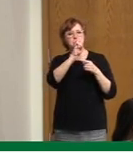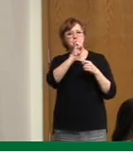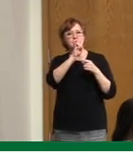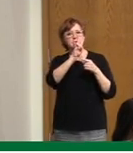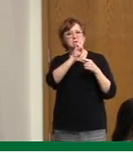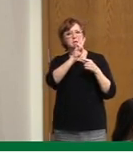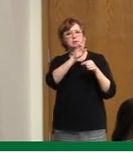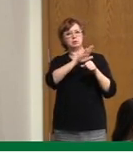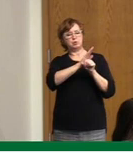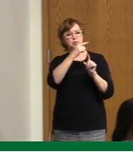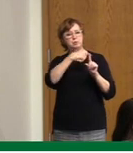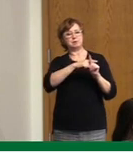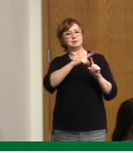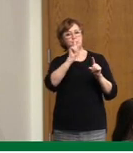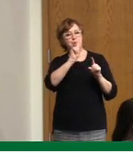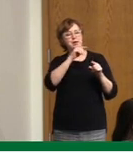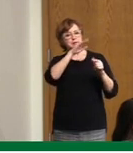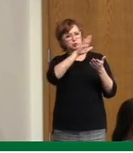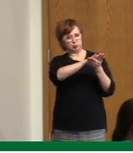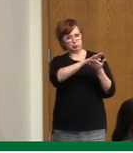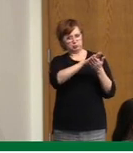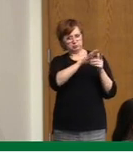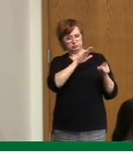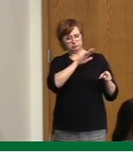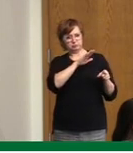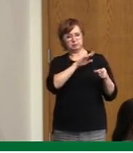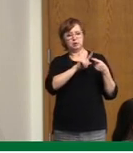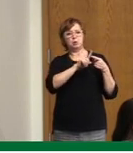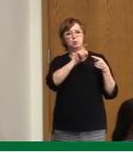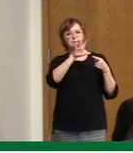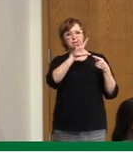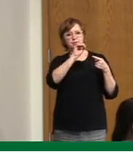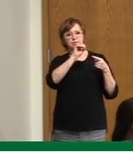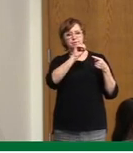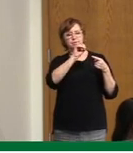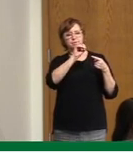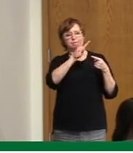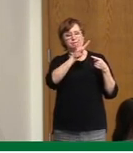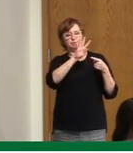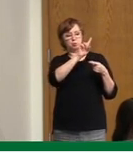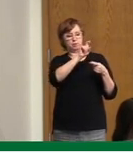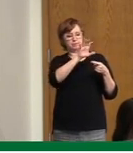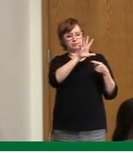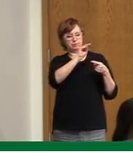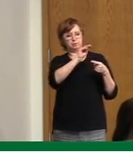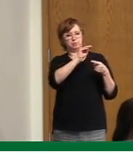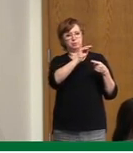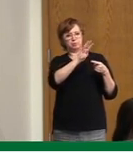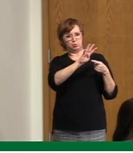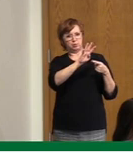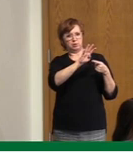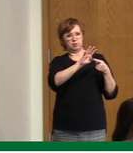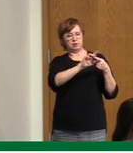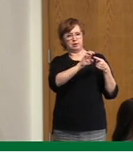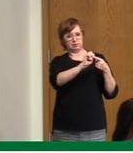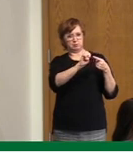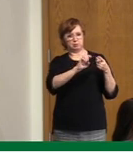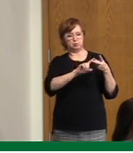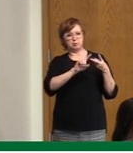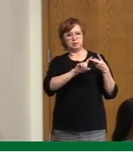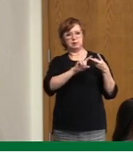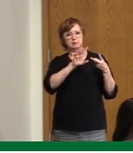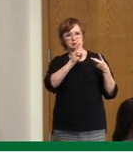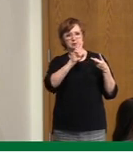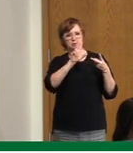and of those, you know, 154 have been elementary, 63 high school, and 39 other. 138